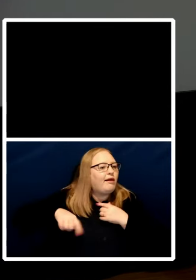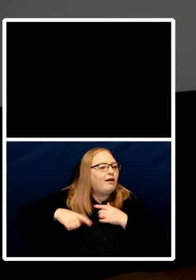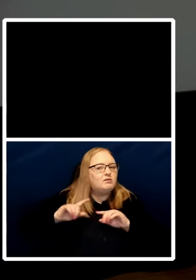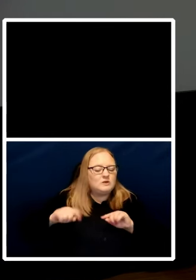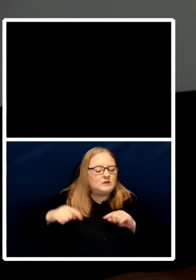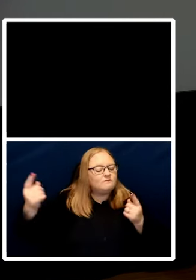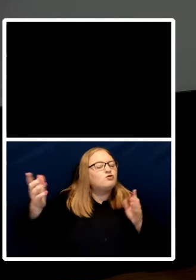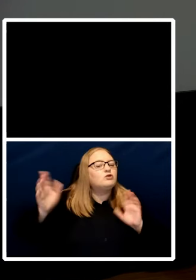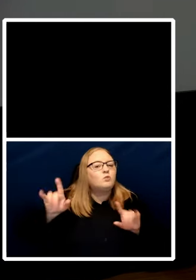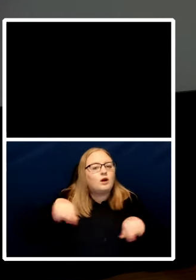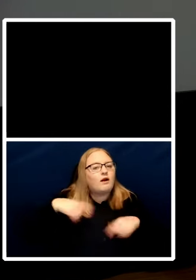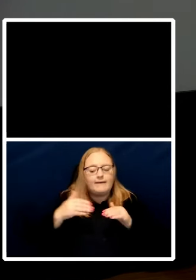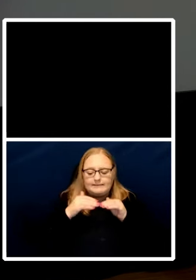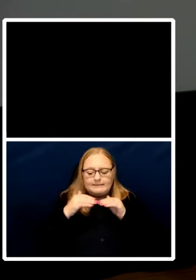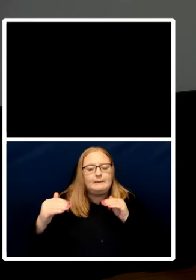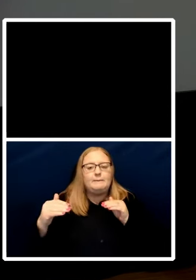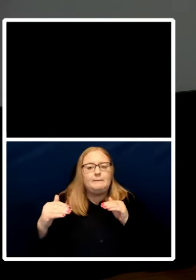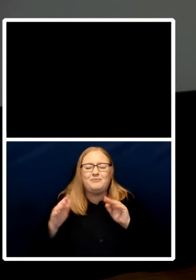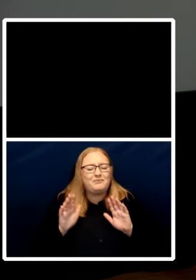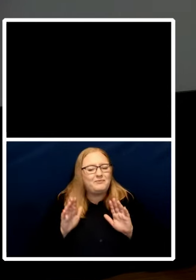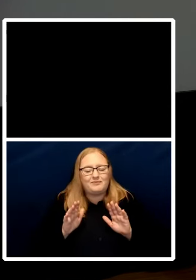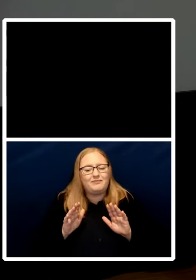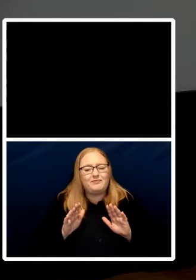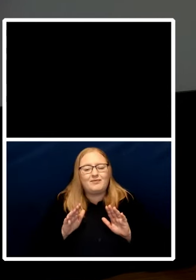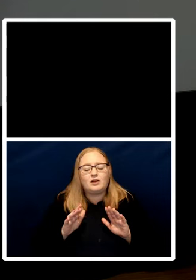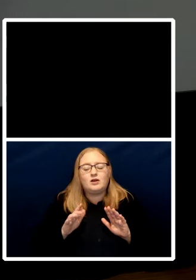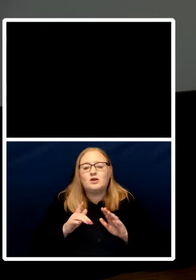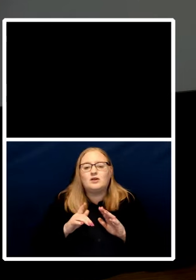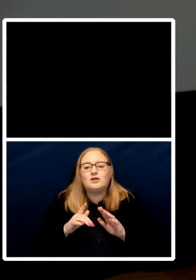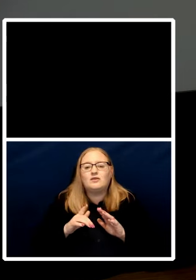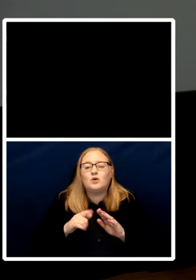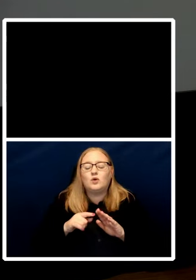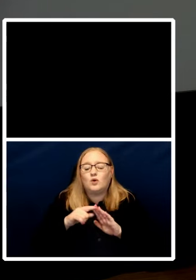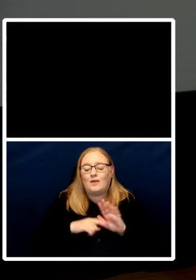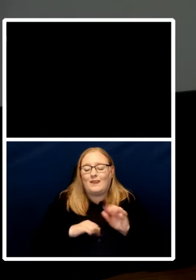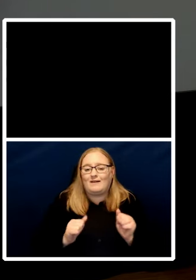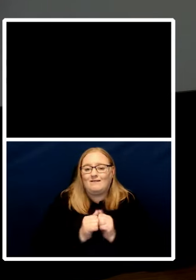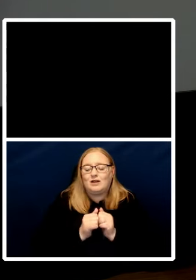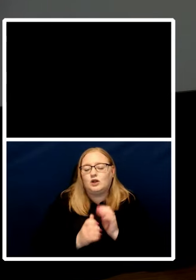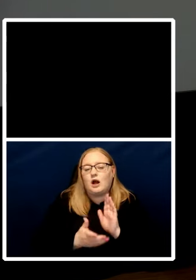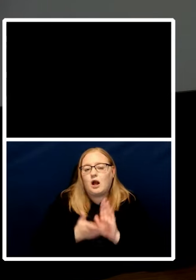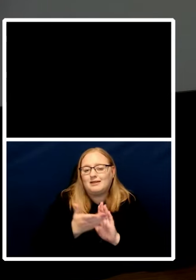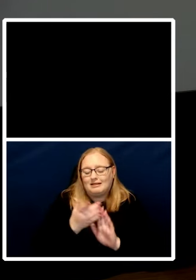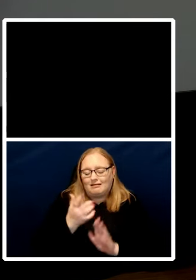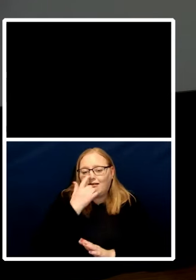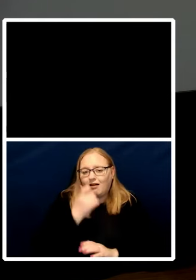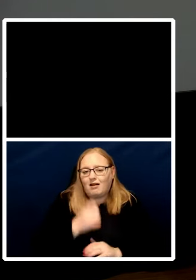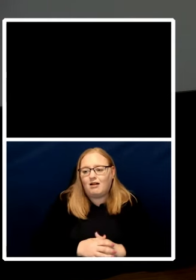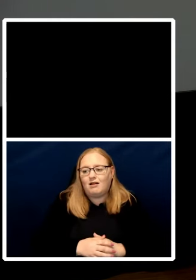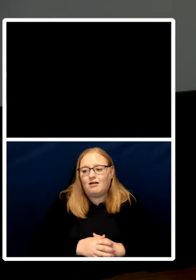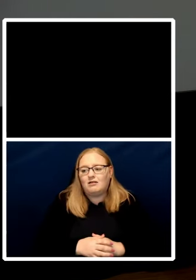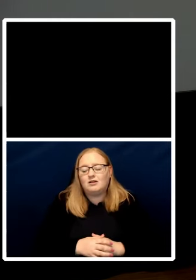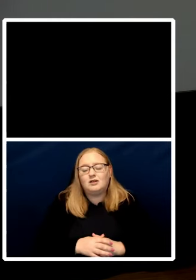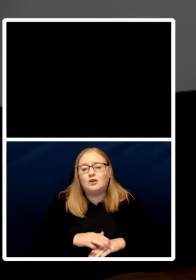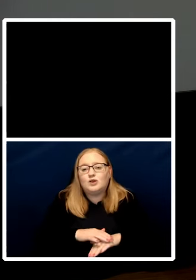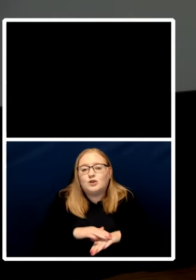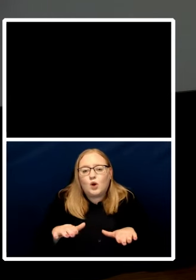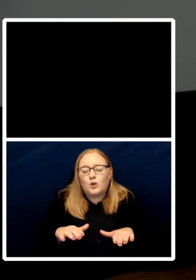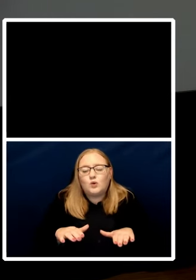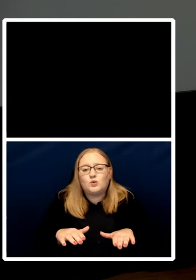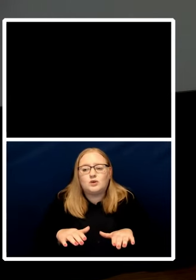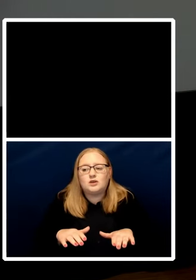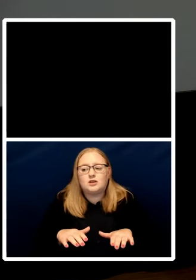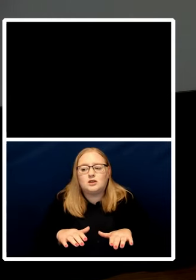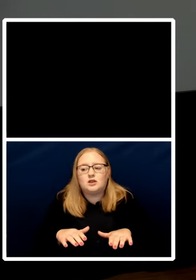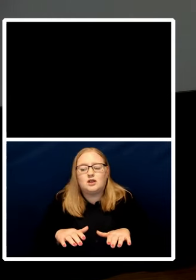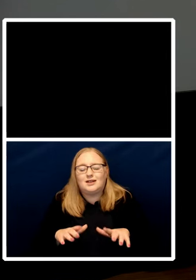to be updated so i think that and never again stick don't twist shammy's nervous about this because they'll rip it all up